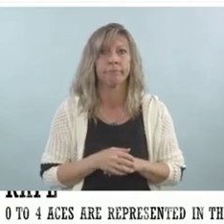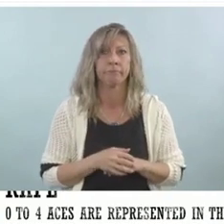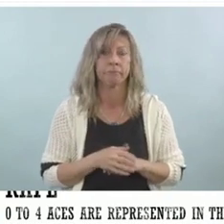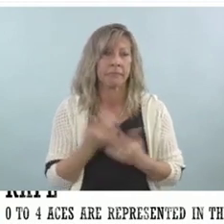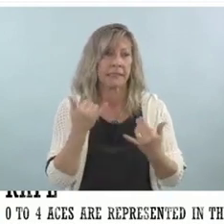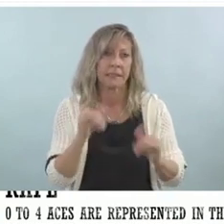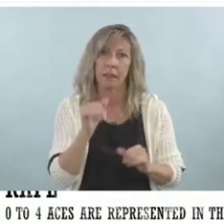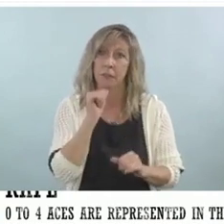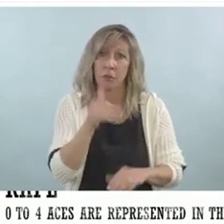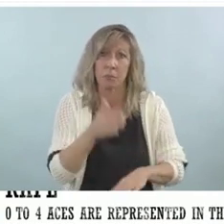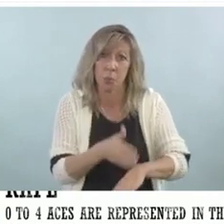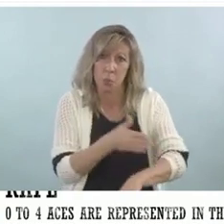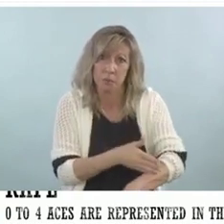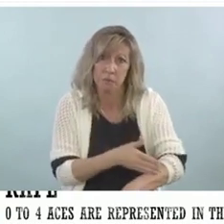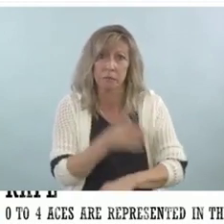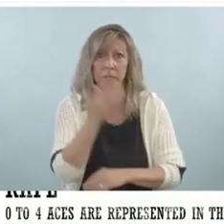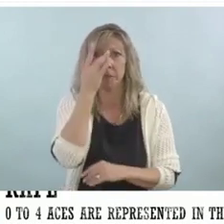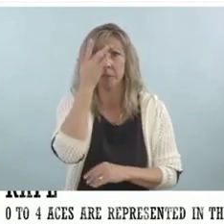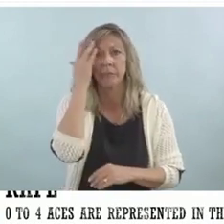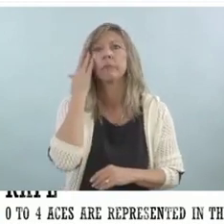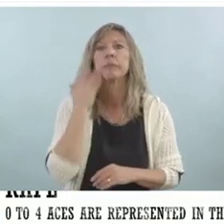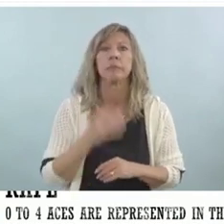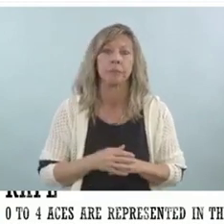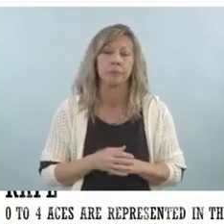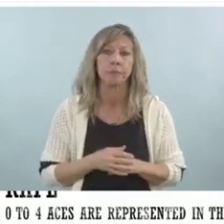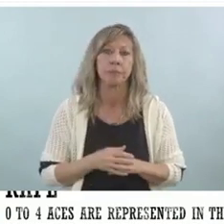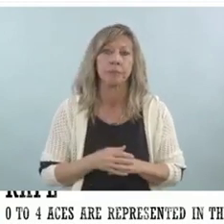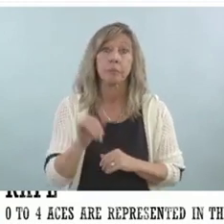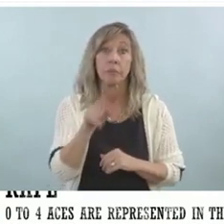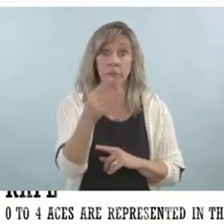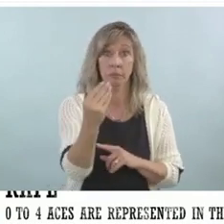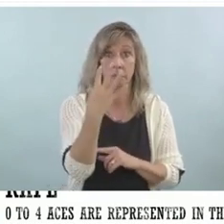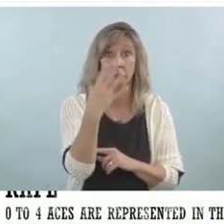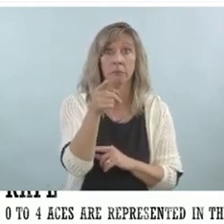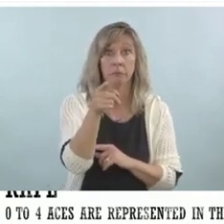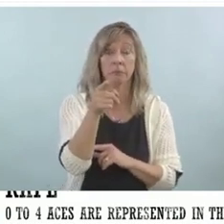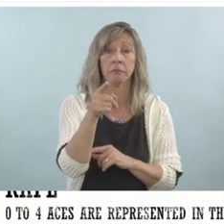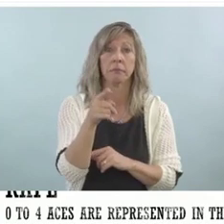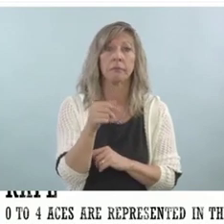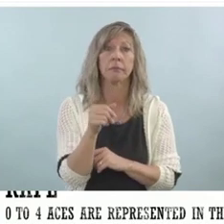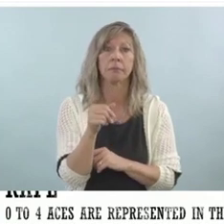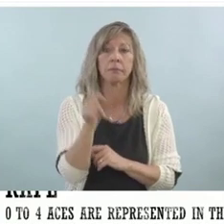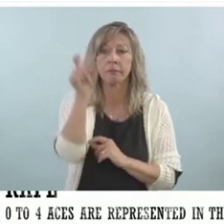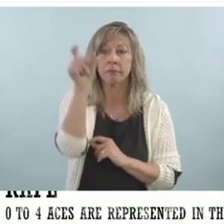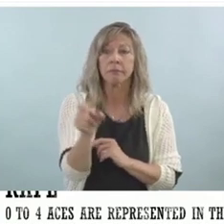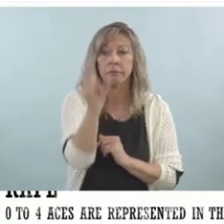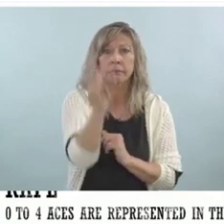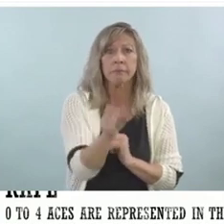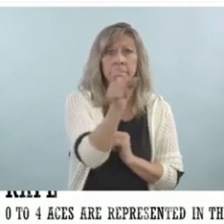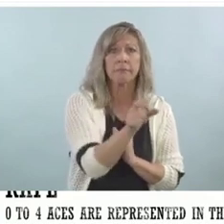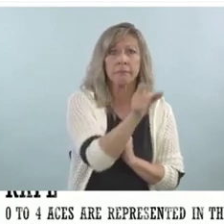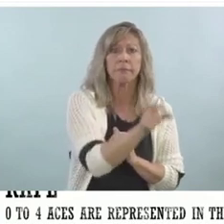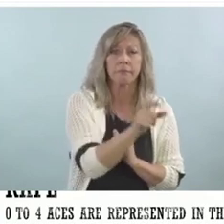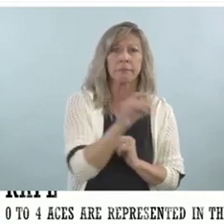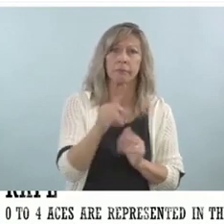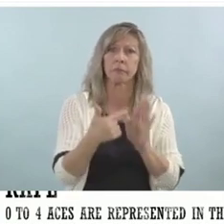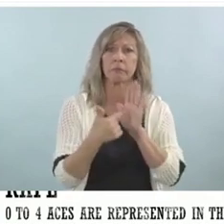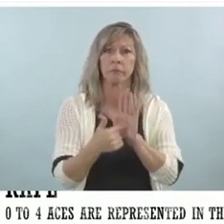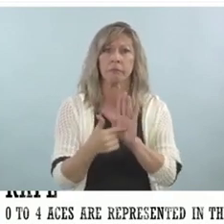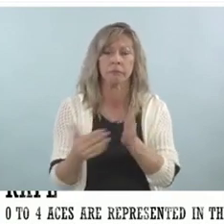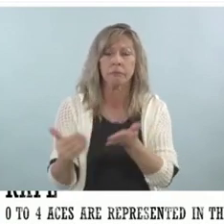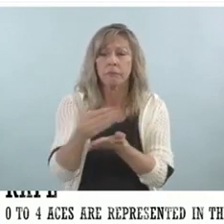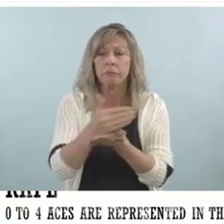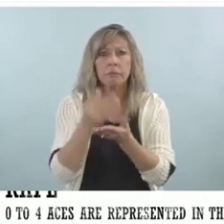So here's the ACEs, the data for people who have experienced sexual